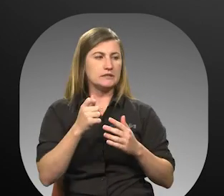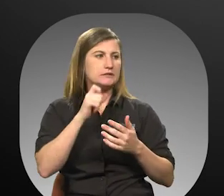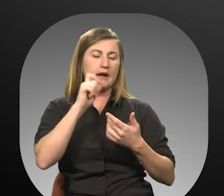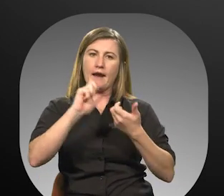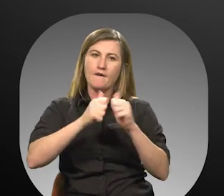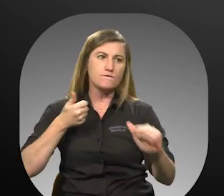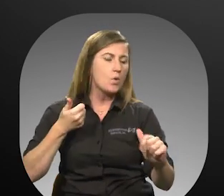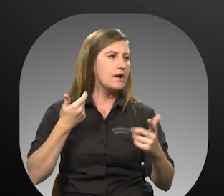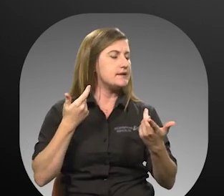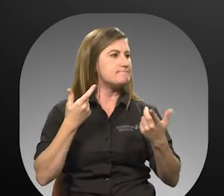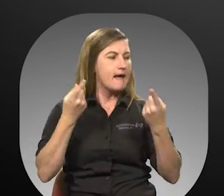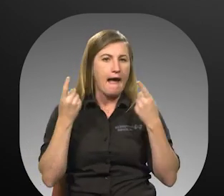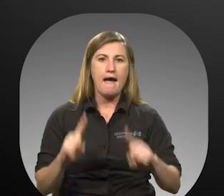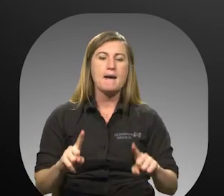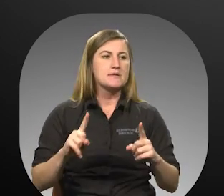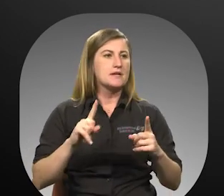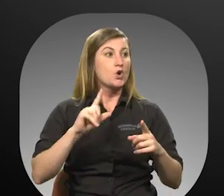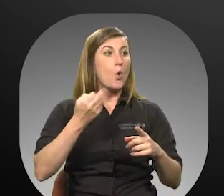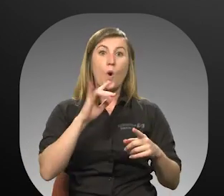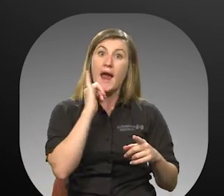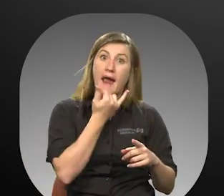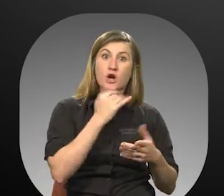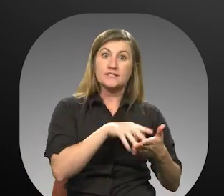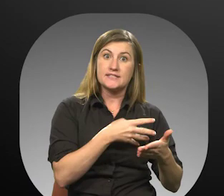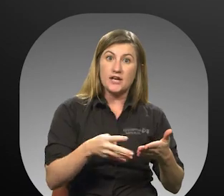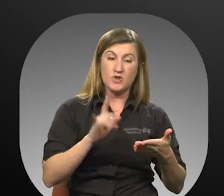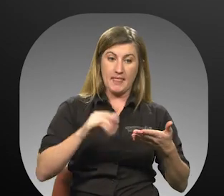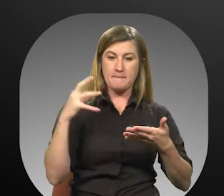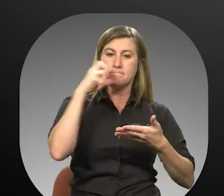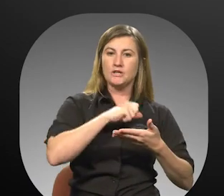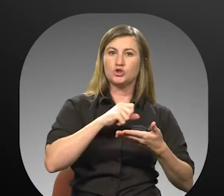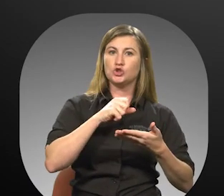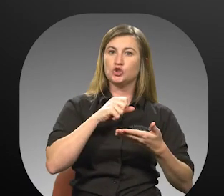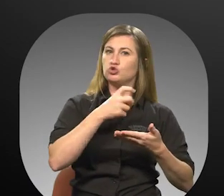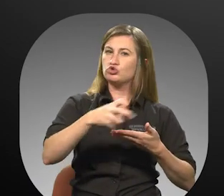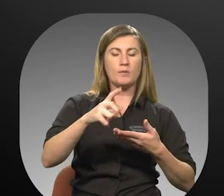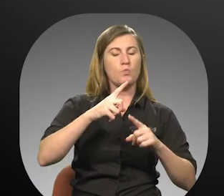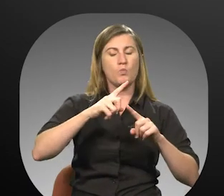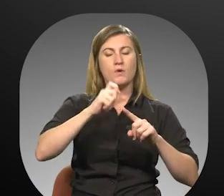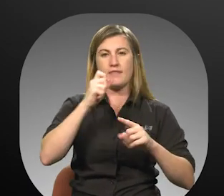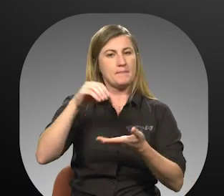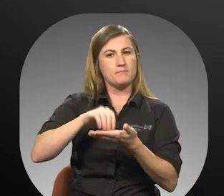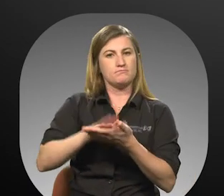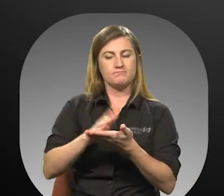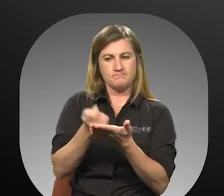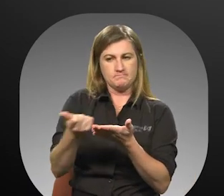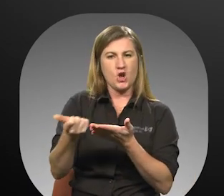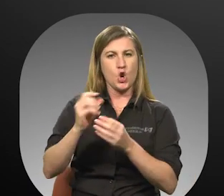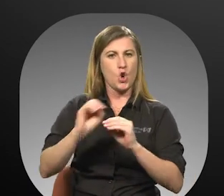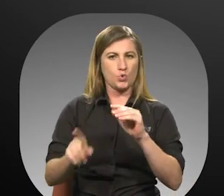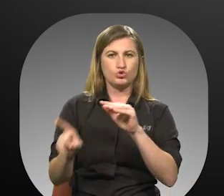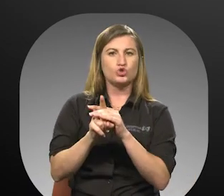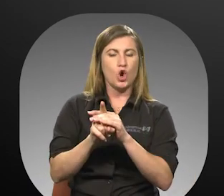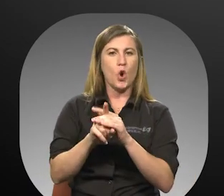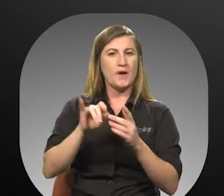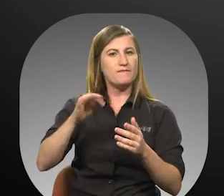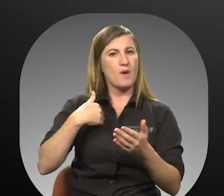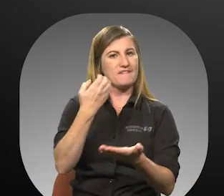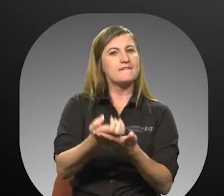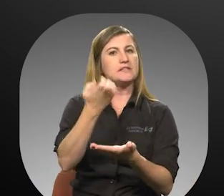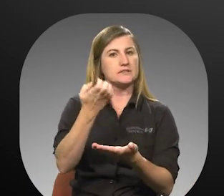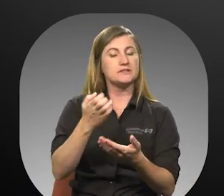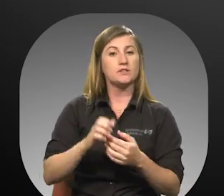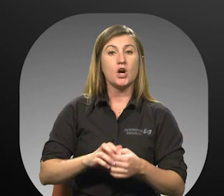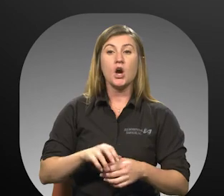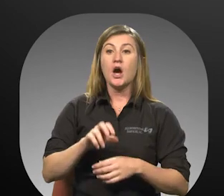unavoidable circumstance or an error in scheduling, the missed trip will not be counted as a no-show or same-day cancellation. 5. Votran